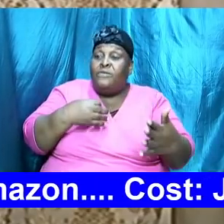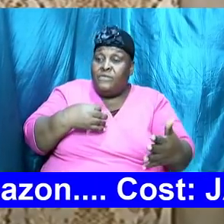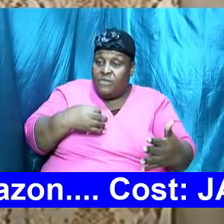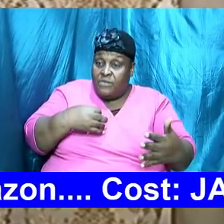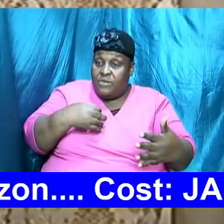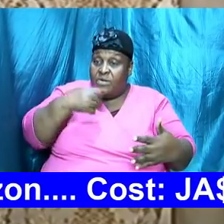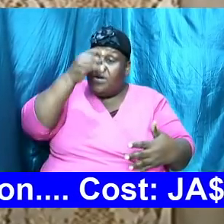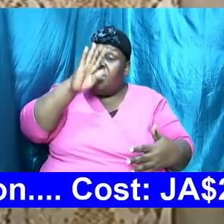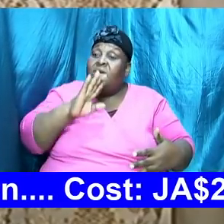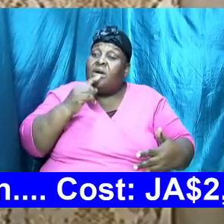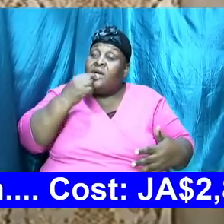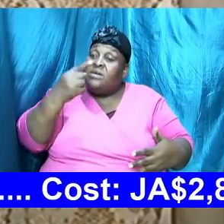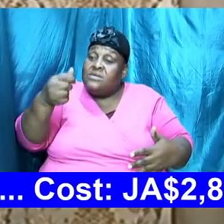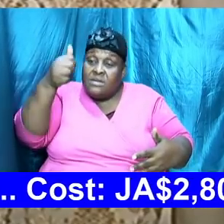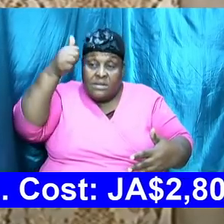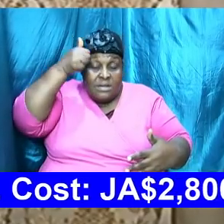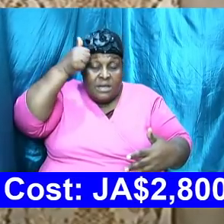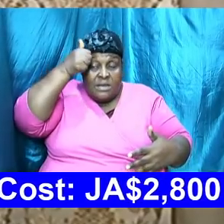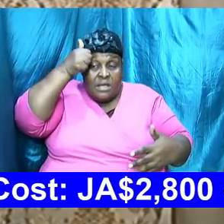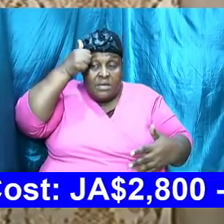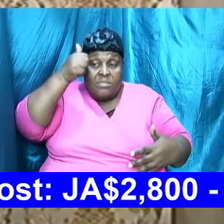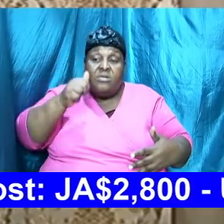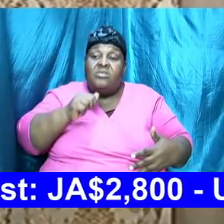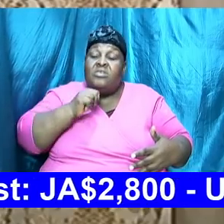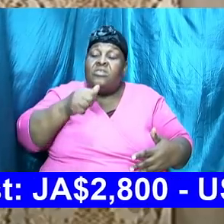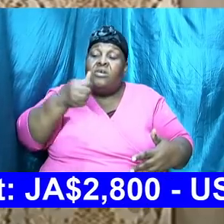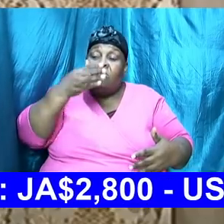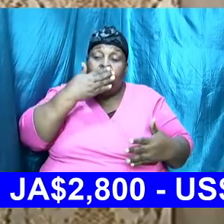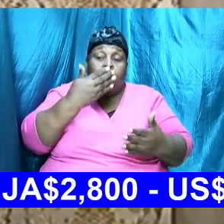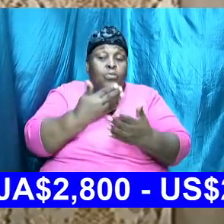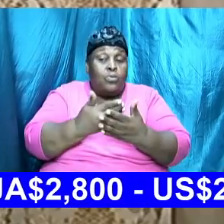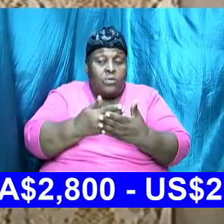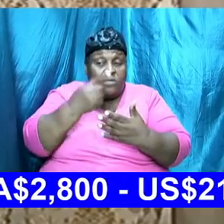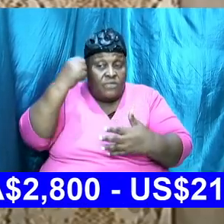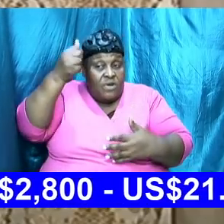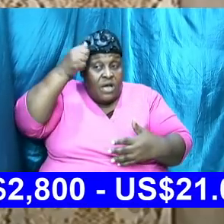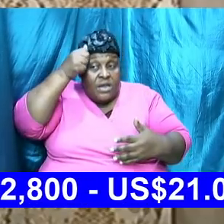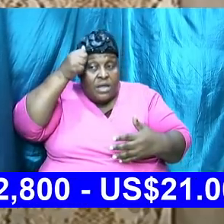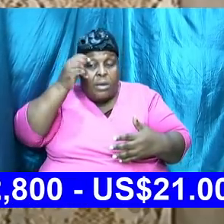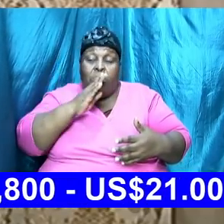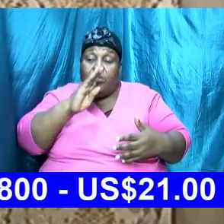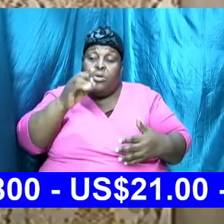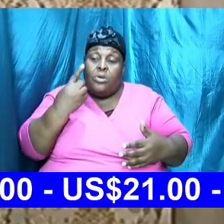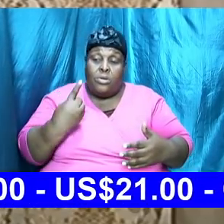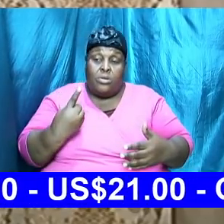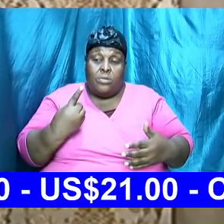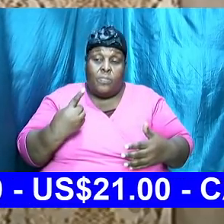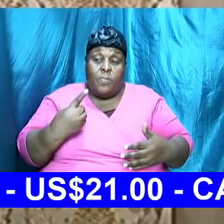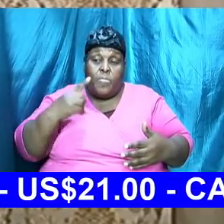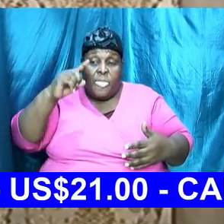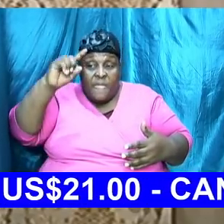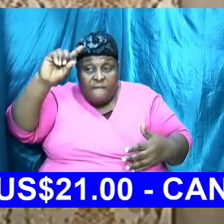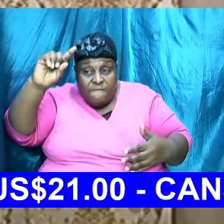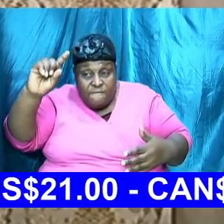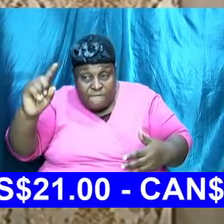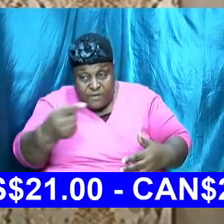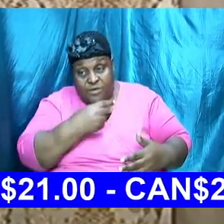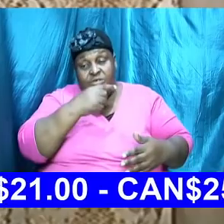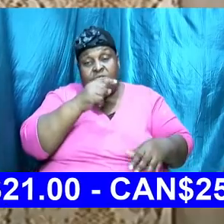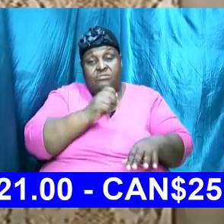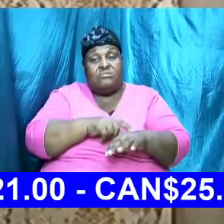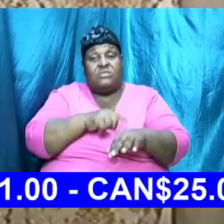God told him that it was not good now the first time that we have ever heard